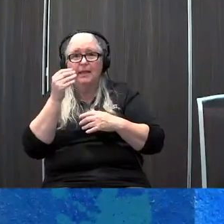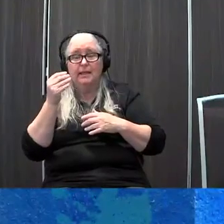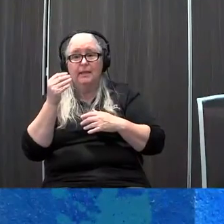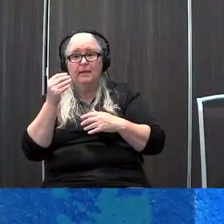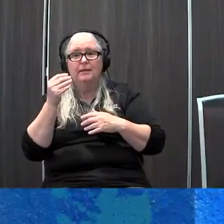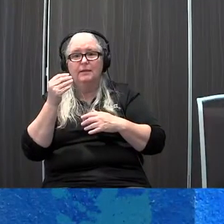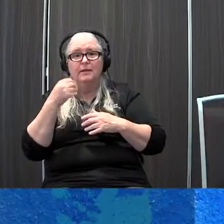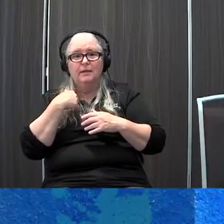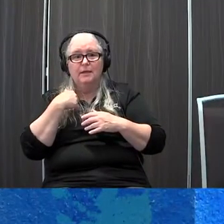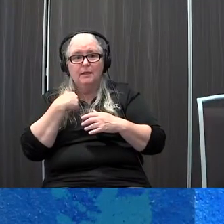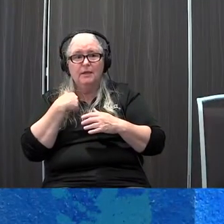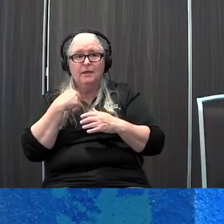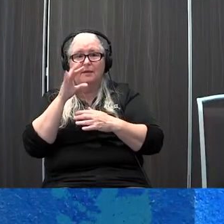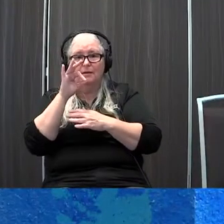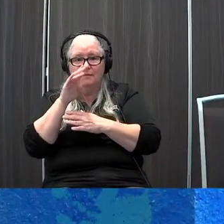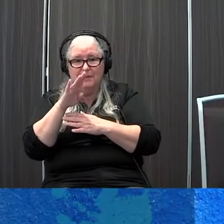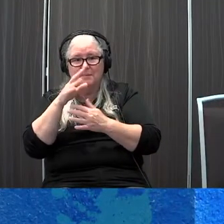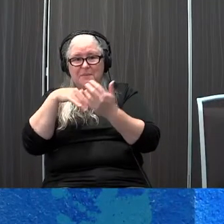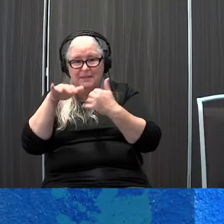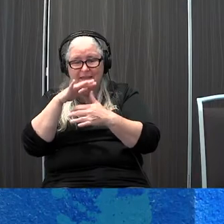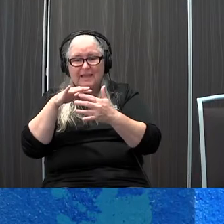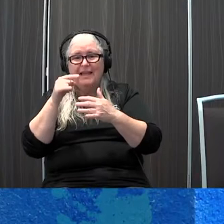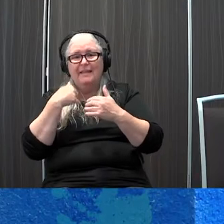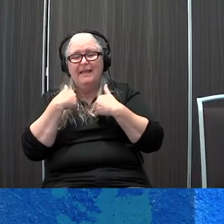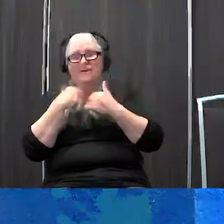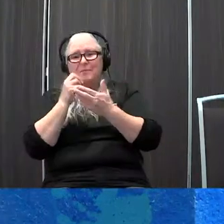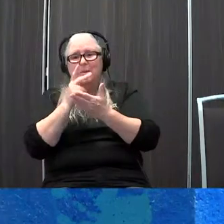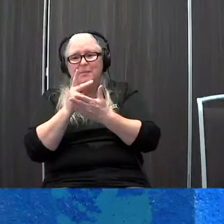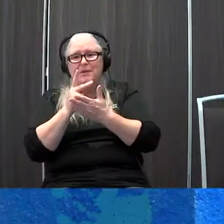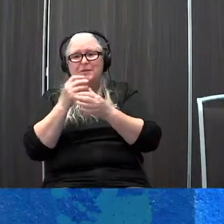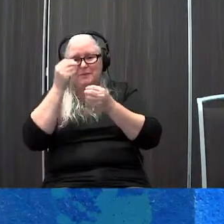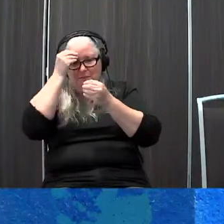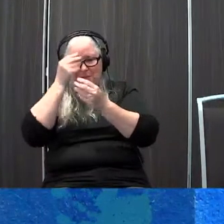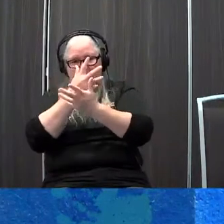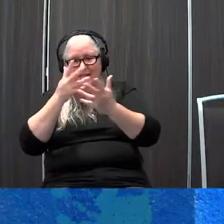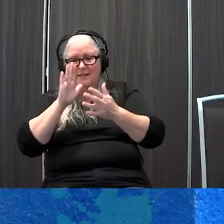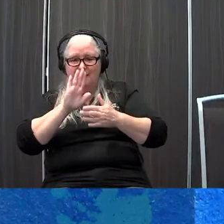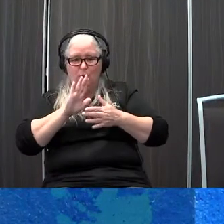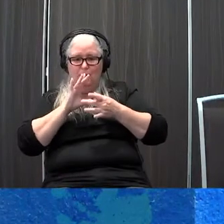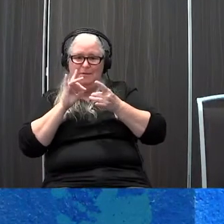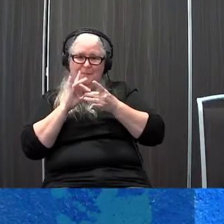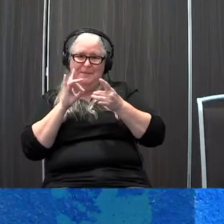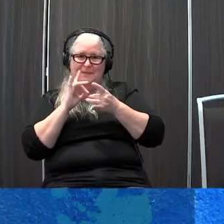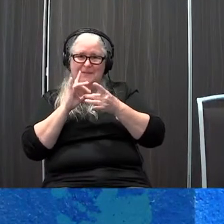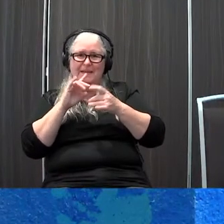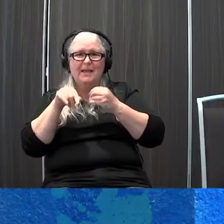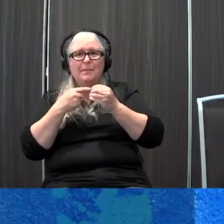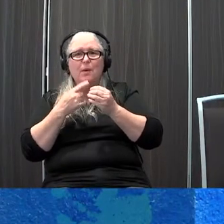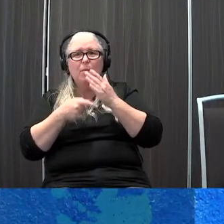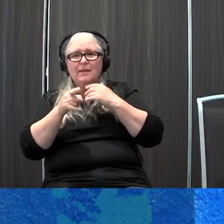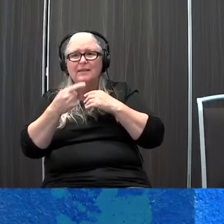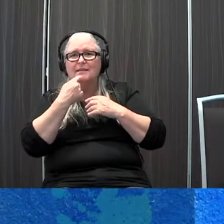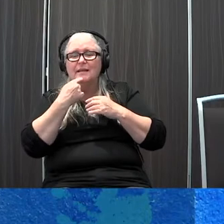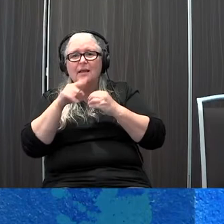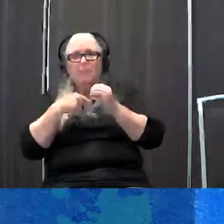media and got some permission to share some of their commentary about what they're saying about their own